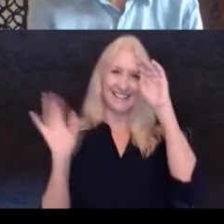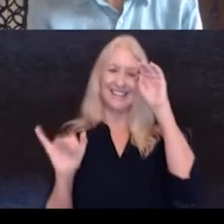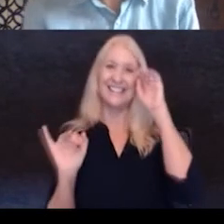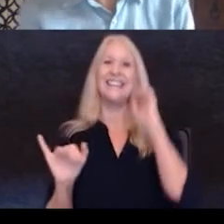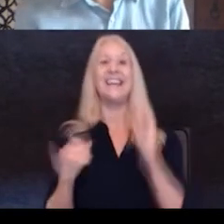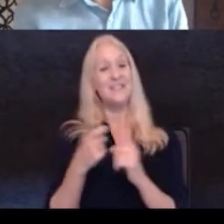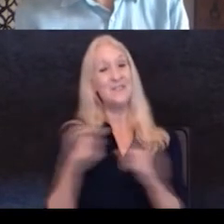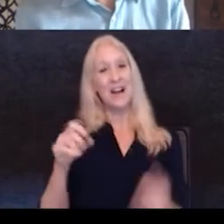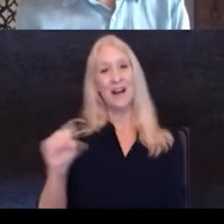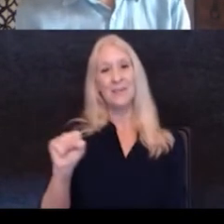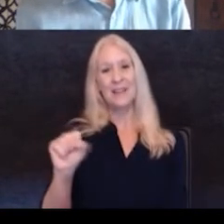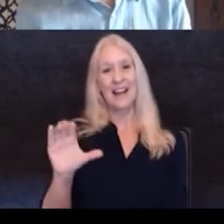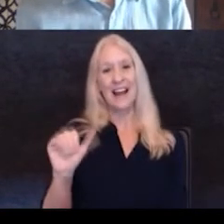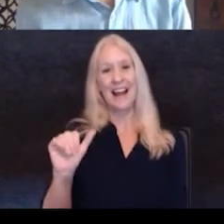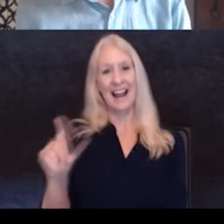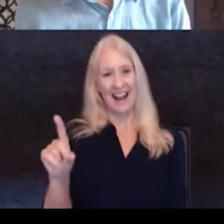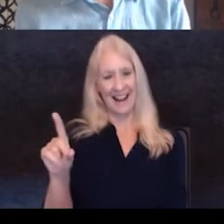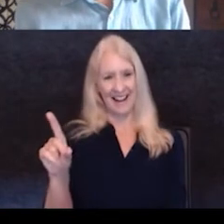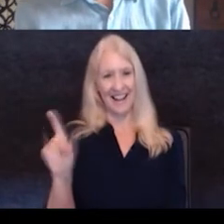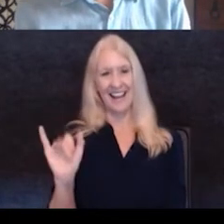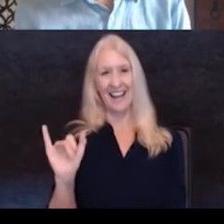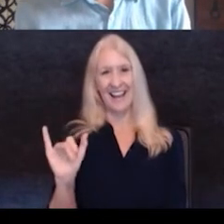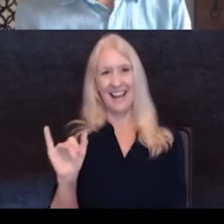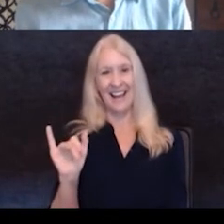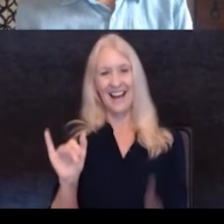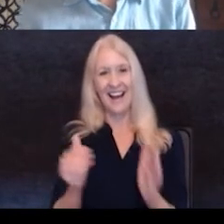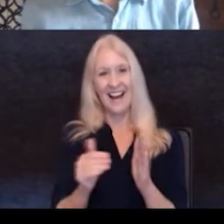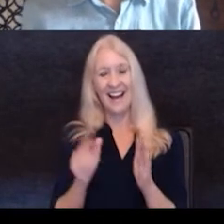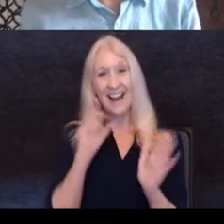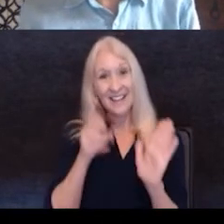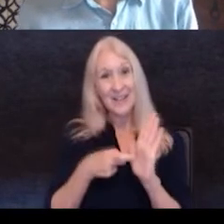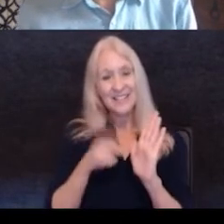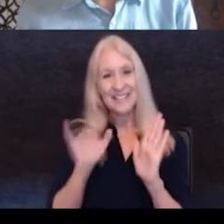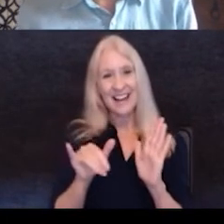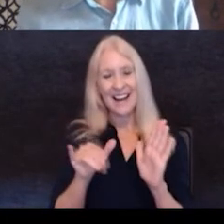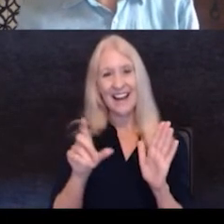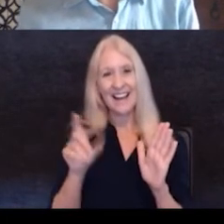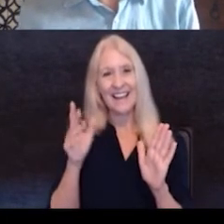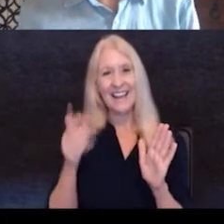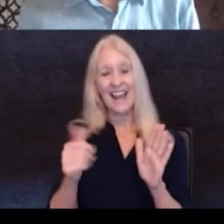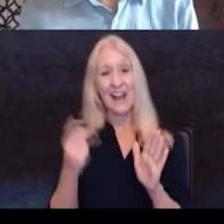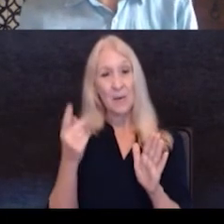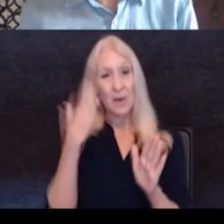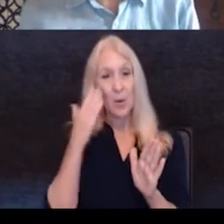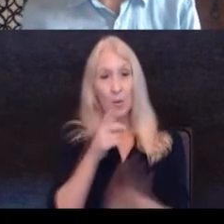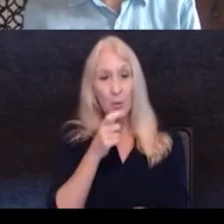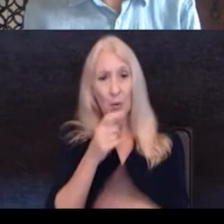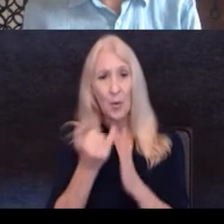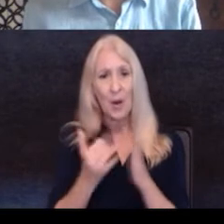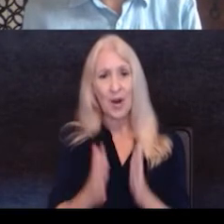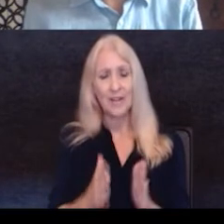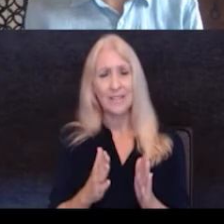I feel totally distracted by it. I had to, because I'm like, if anybody knows who the artist is, she's, apparently